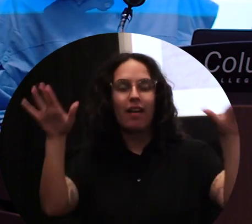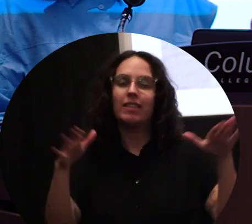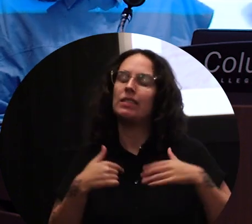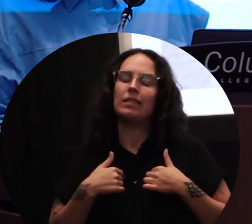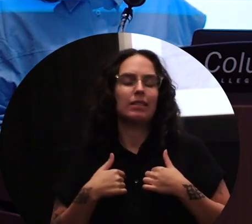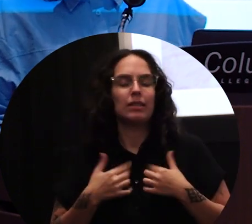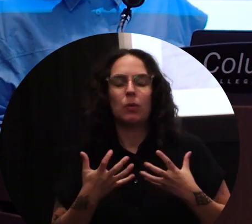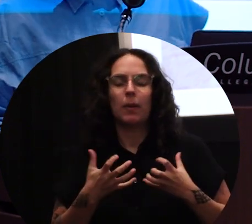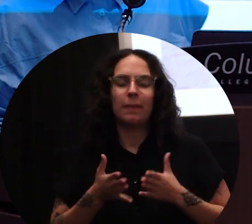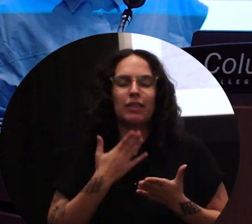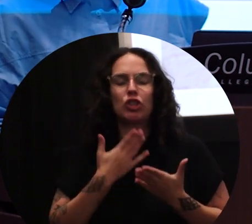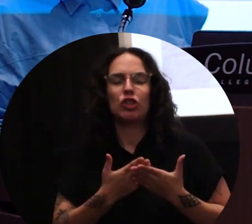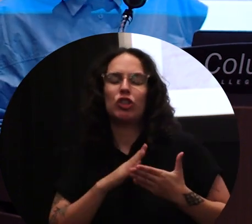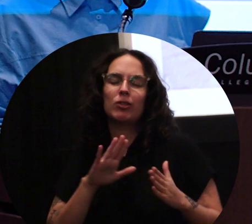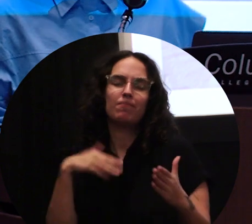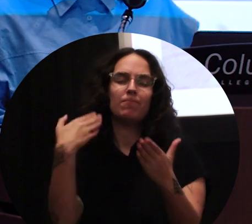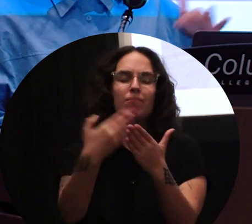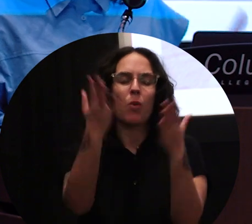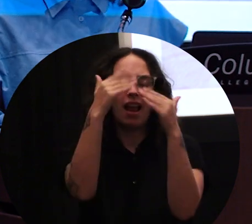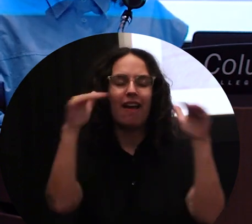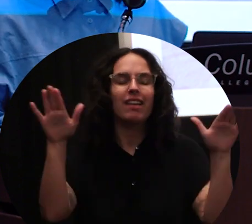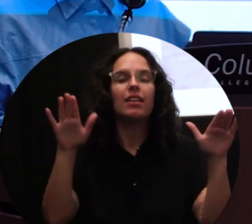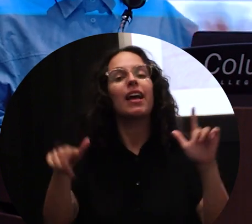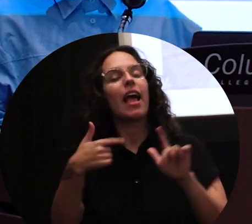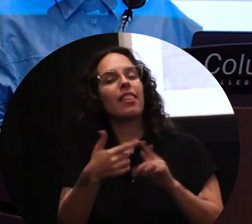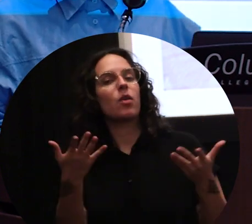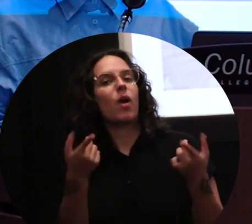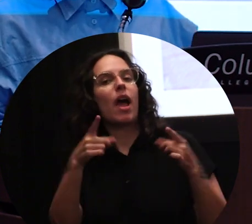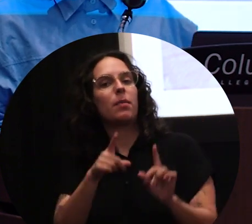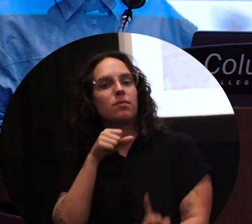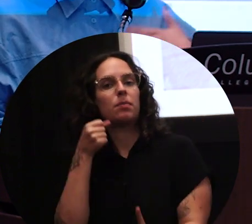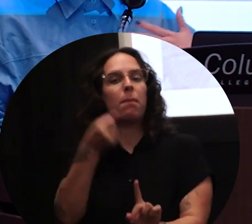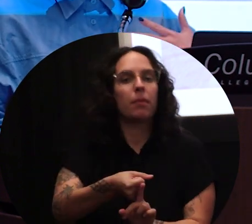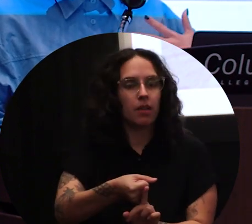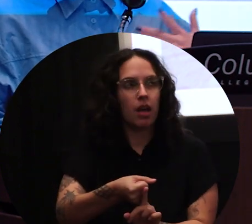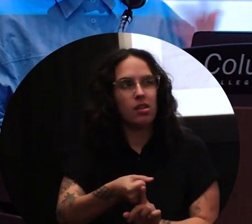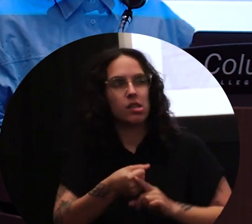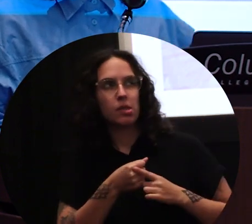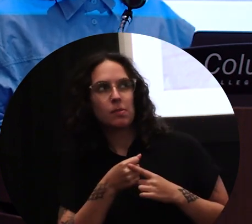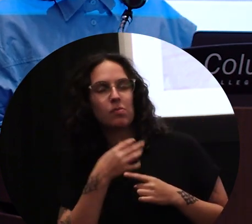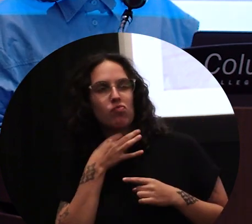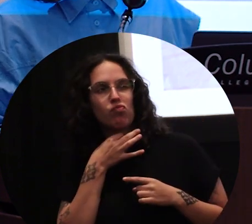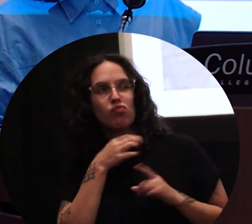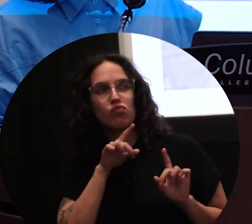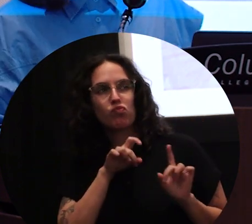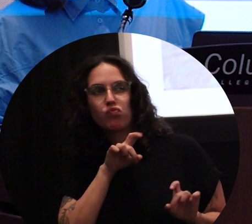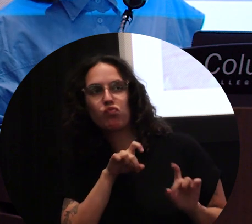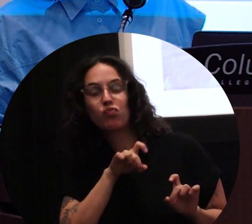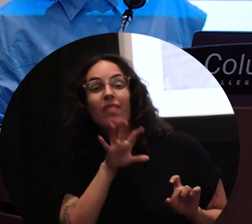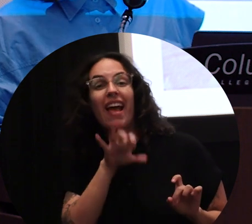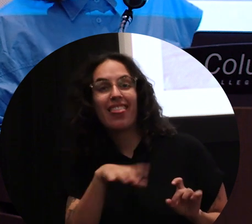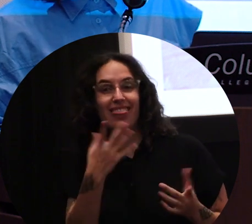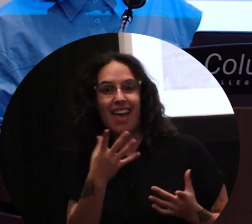good. And then also the point when you start to question things, which is why I think the concept of questioning is